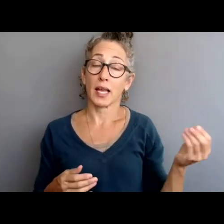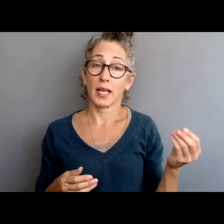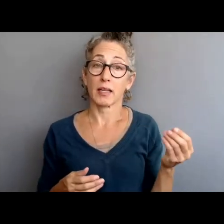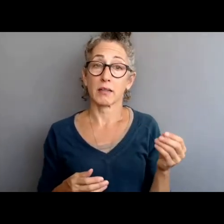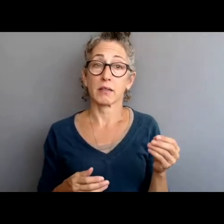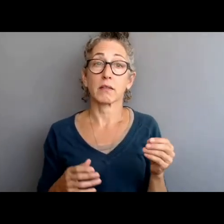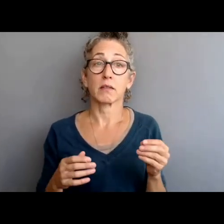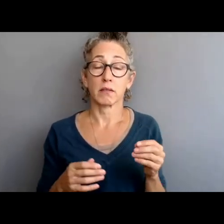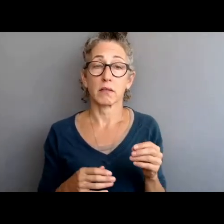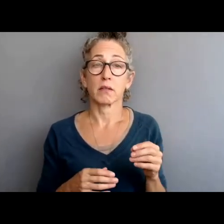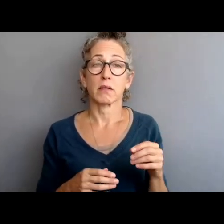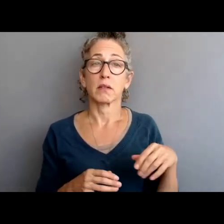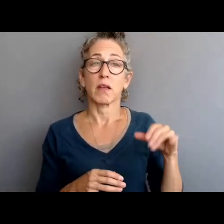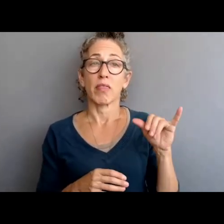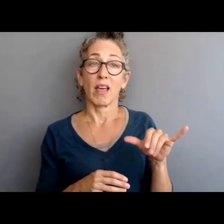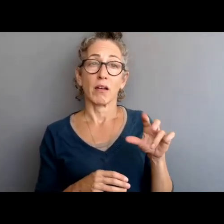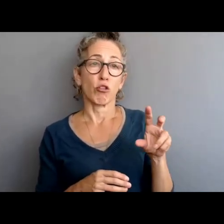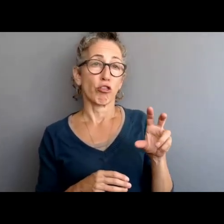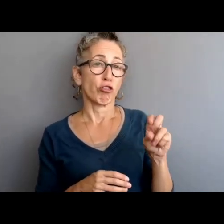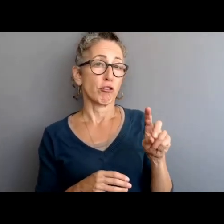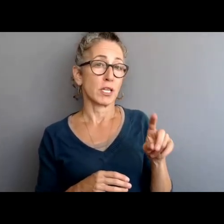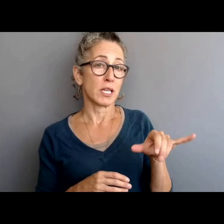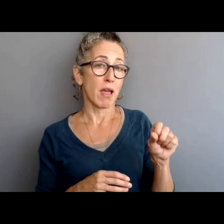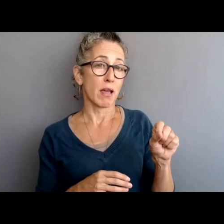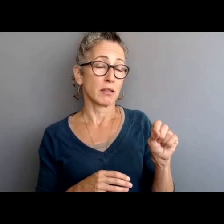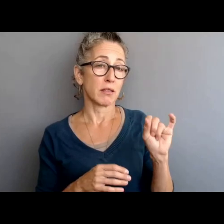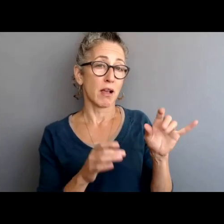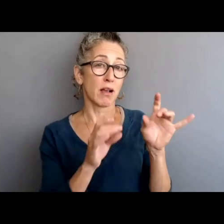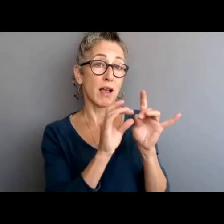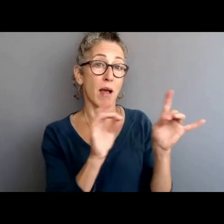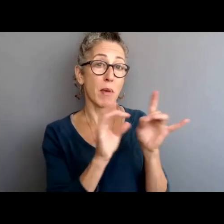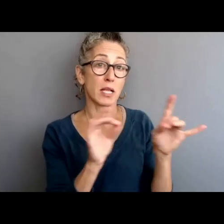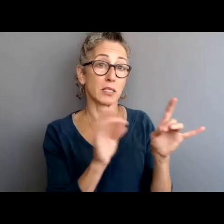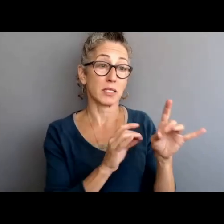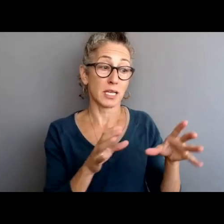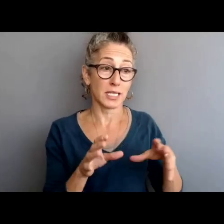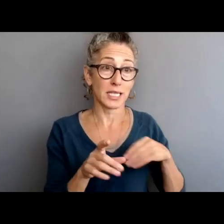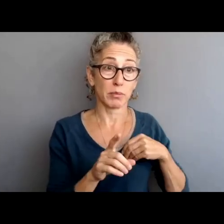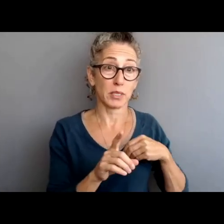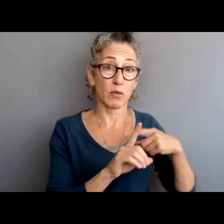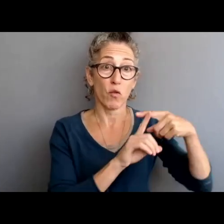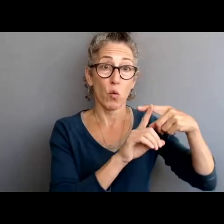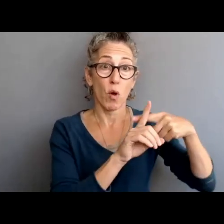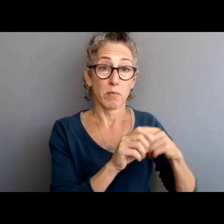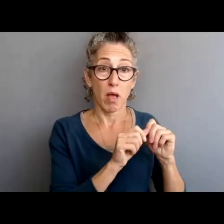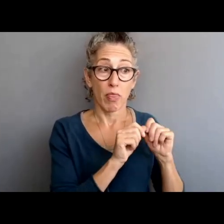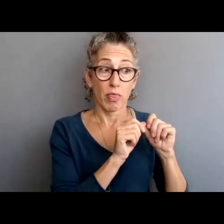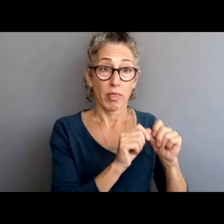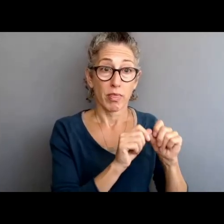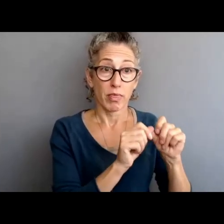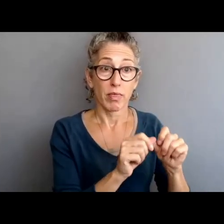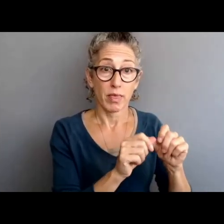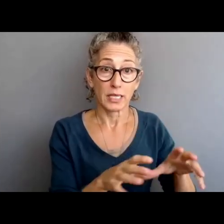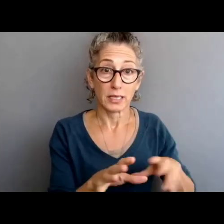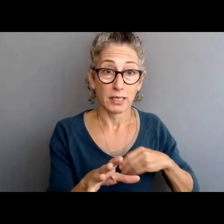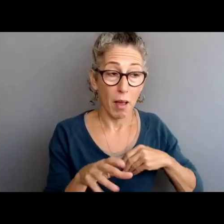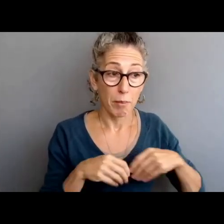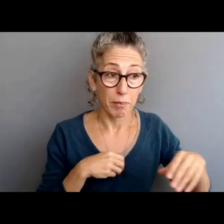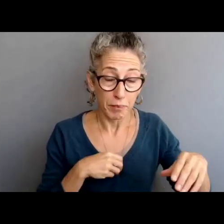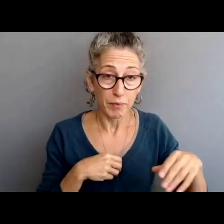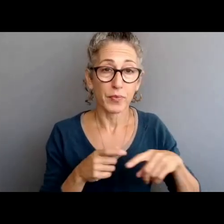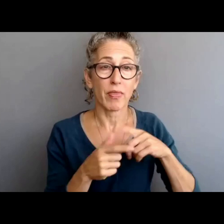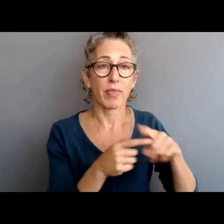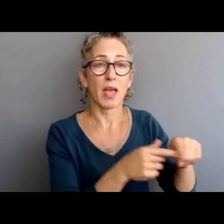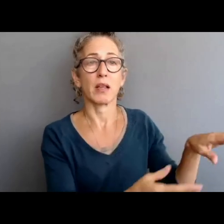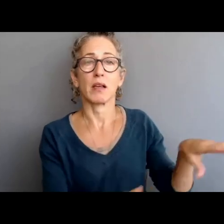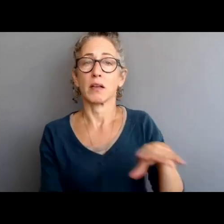30-day comment process, CPD will be reviewing all of the comments. We will make determinations